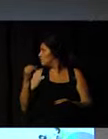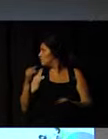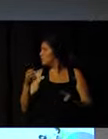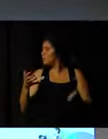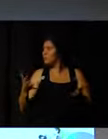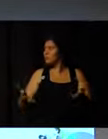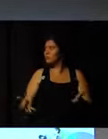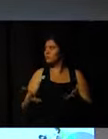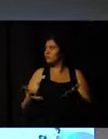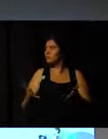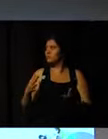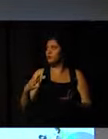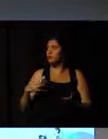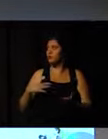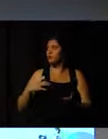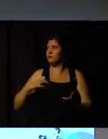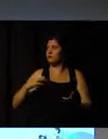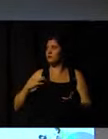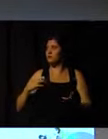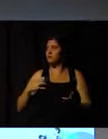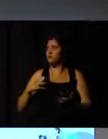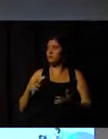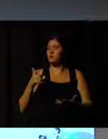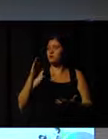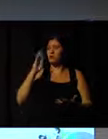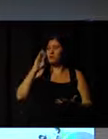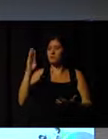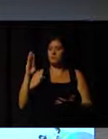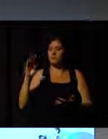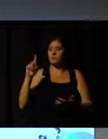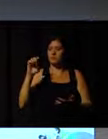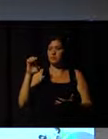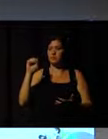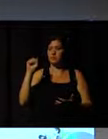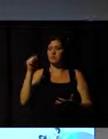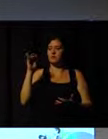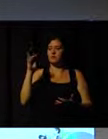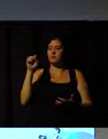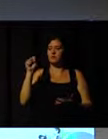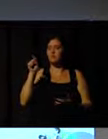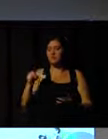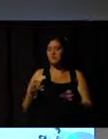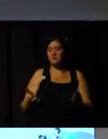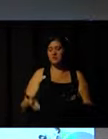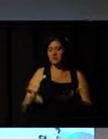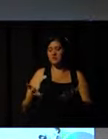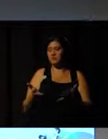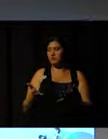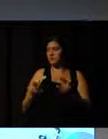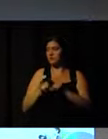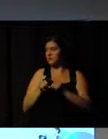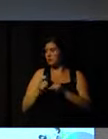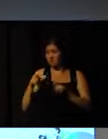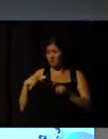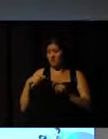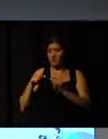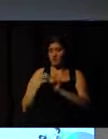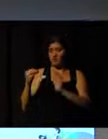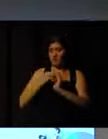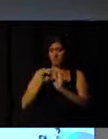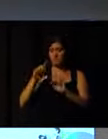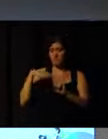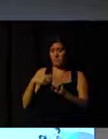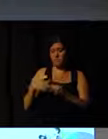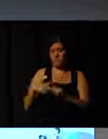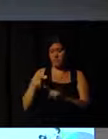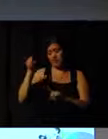How to motivate volunteers and what are the main challenges found in this motivation.